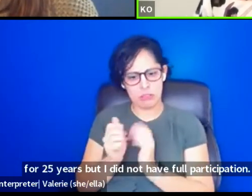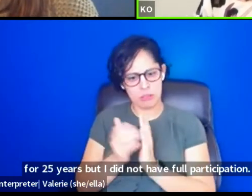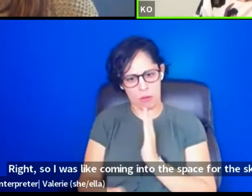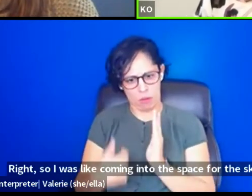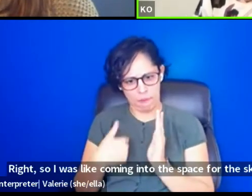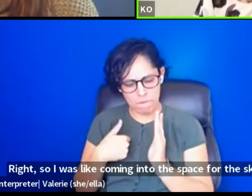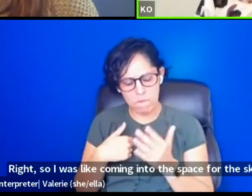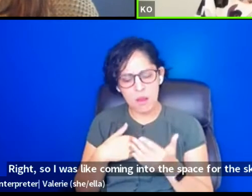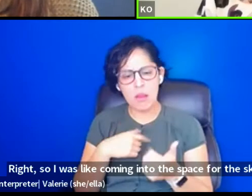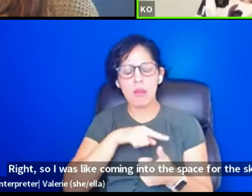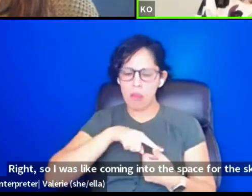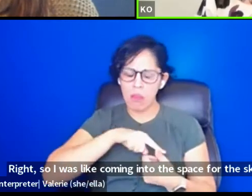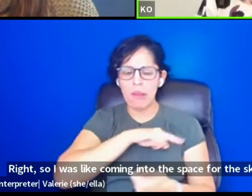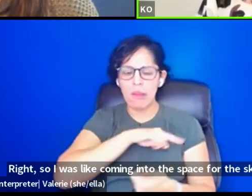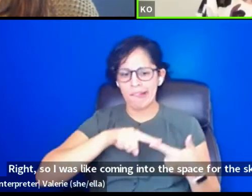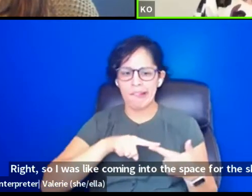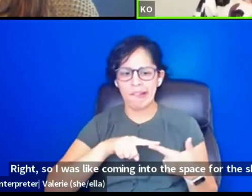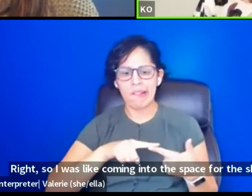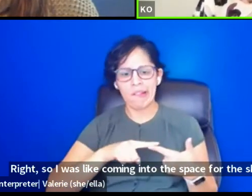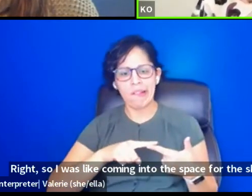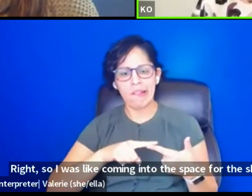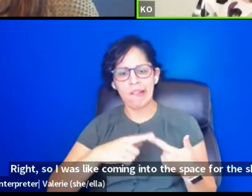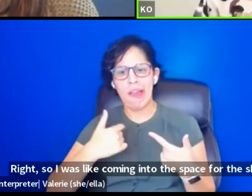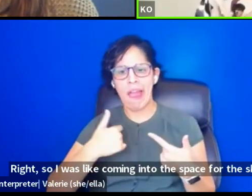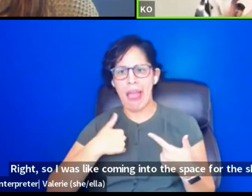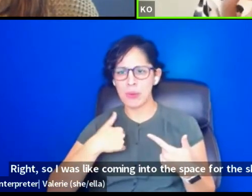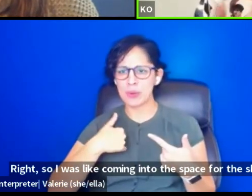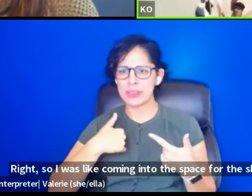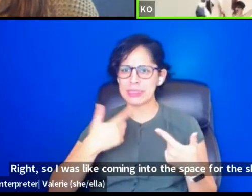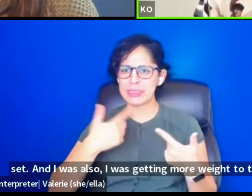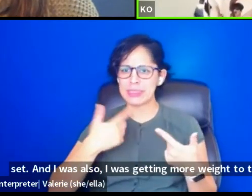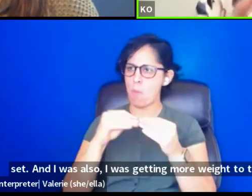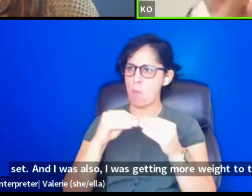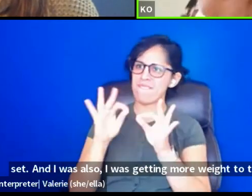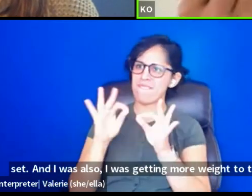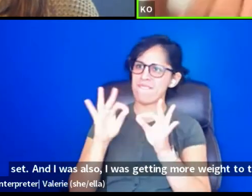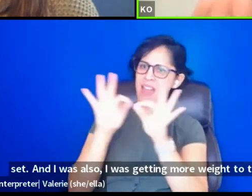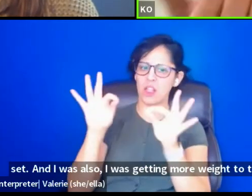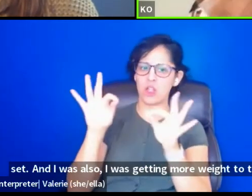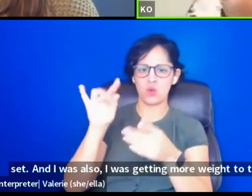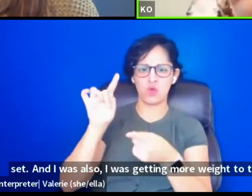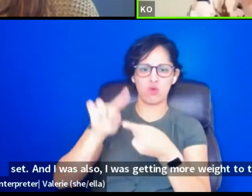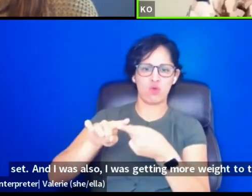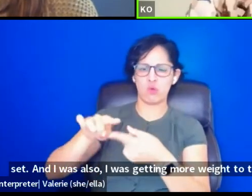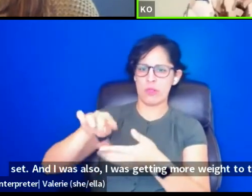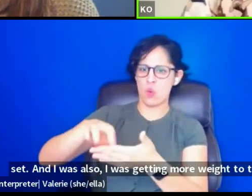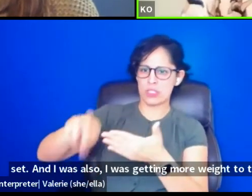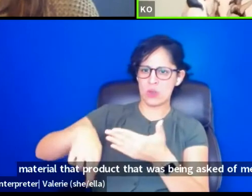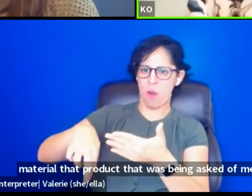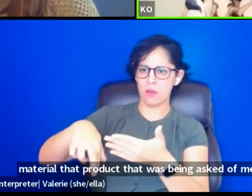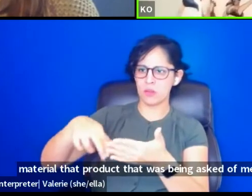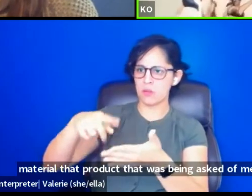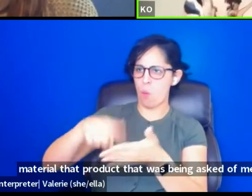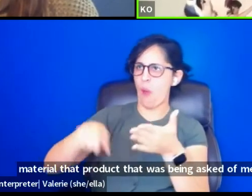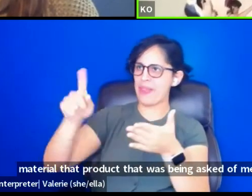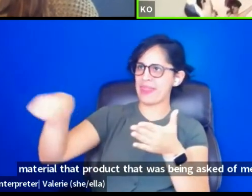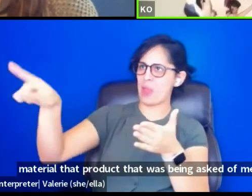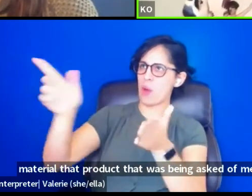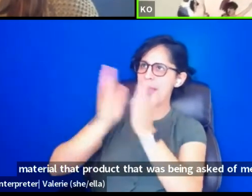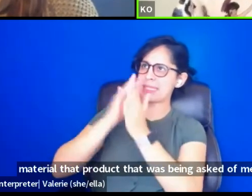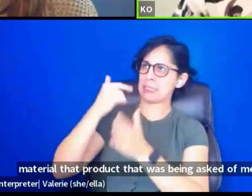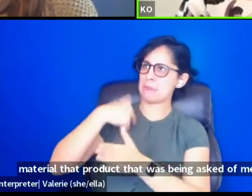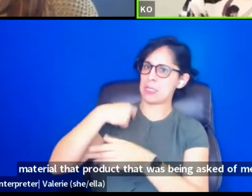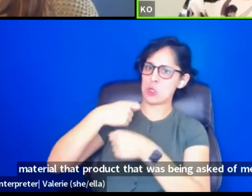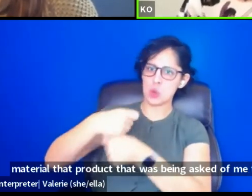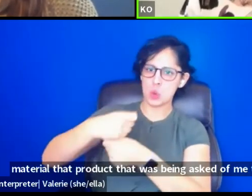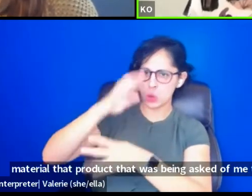I was also, I was giving more weight to the material, the product that was being asked of me to cultivate and collaborate